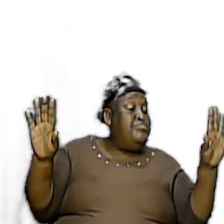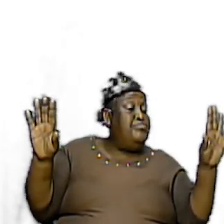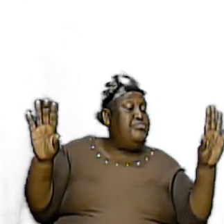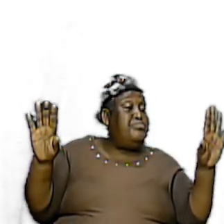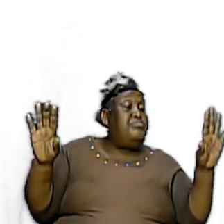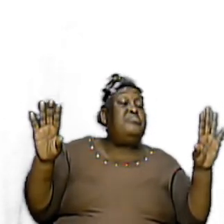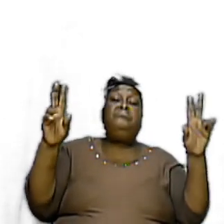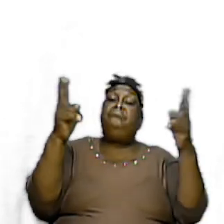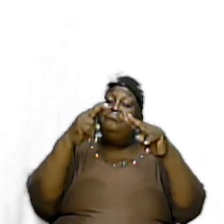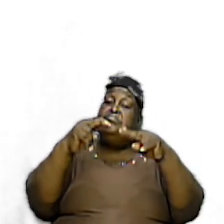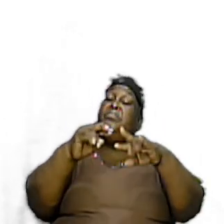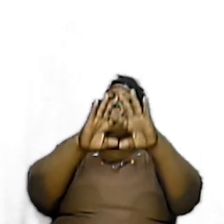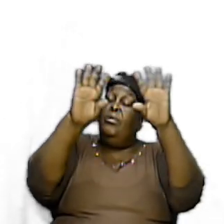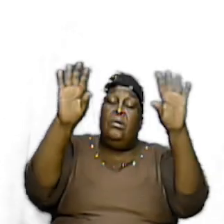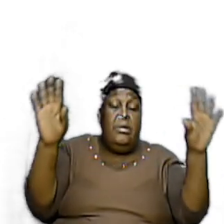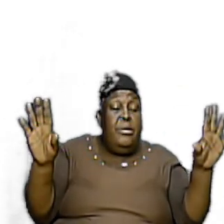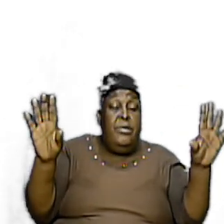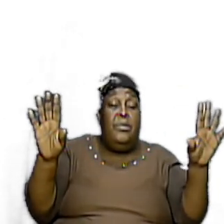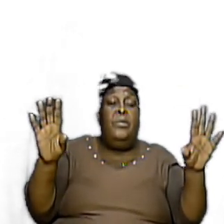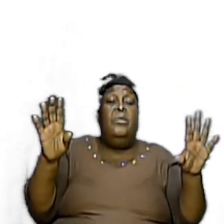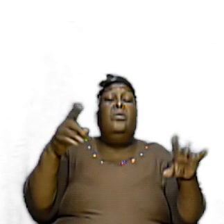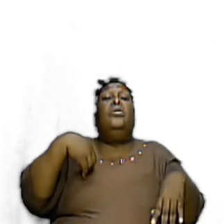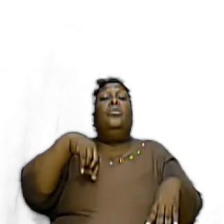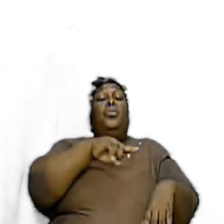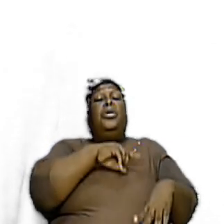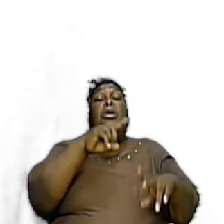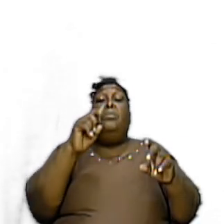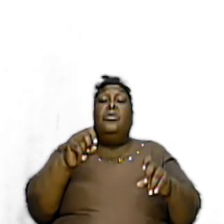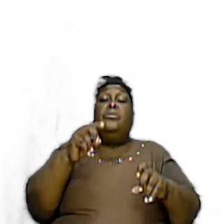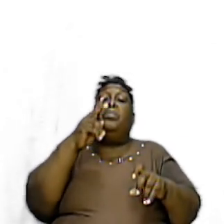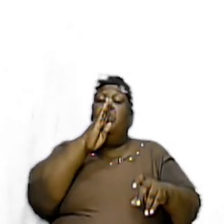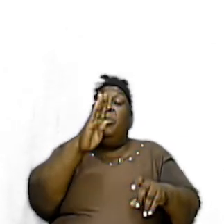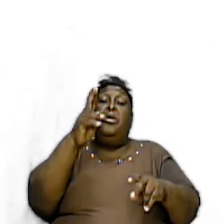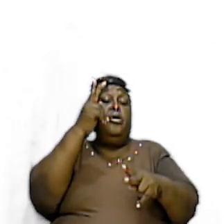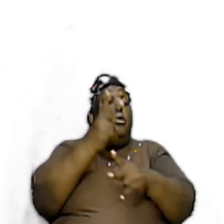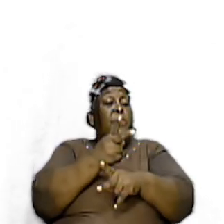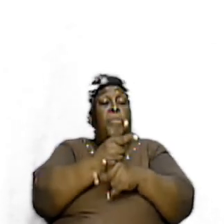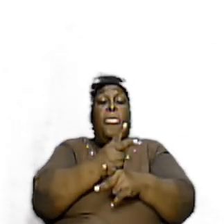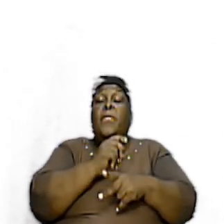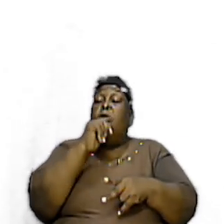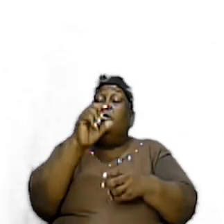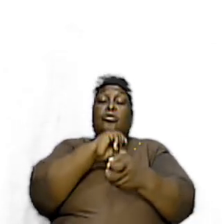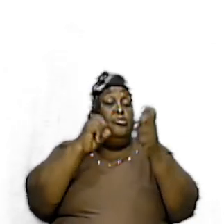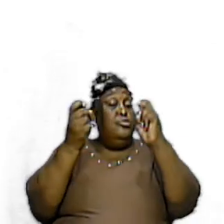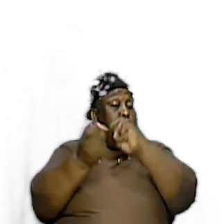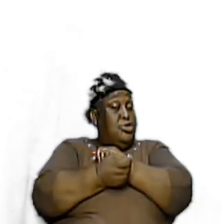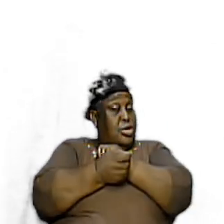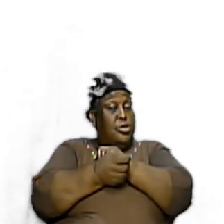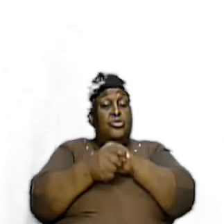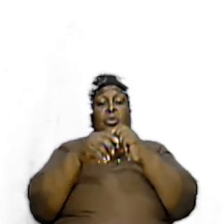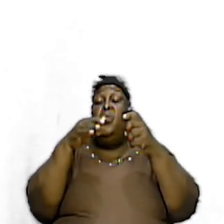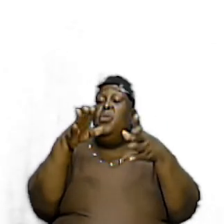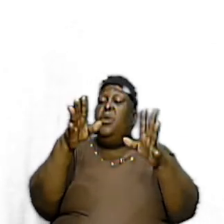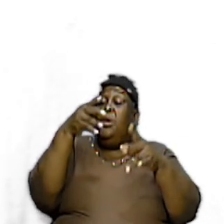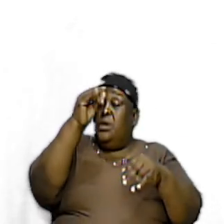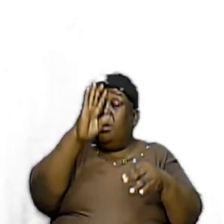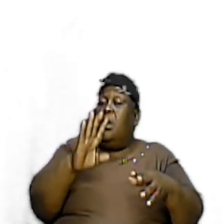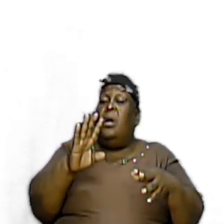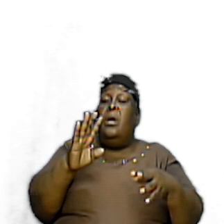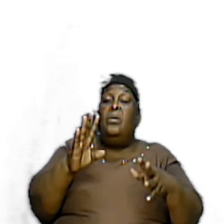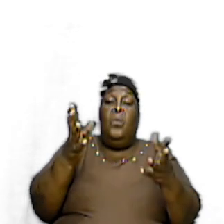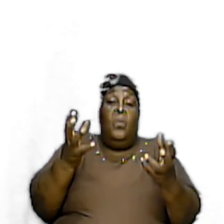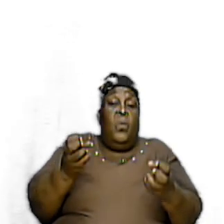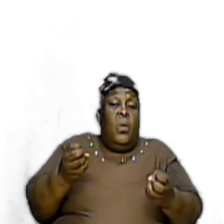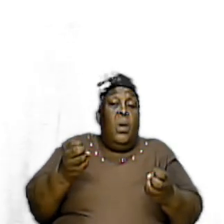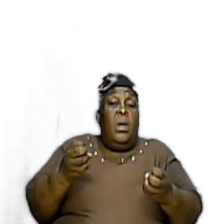Very Clear We Must be Careful Not to Change The Pattern In the Old Testament They